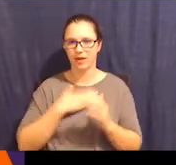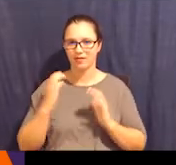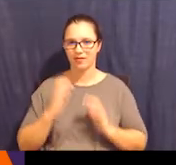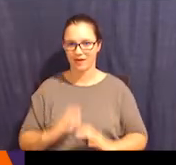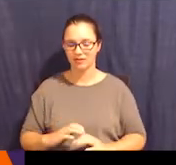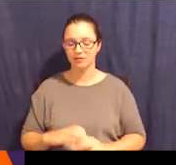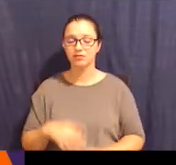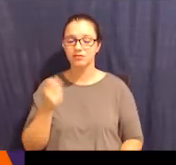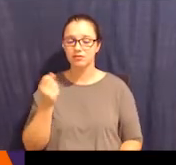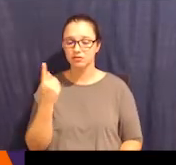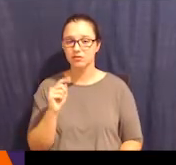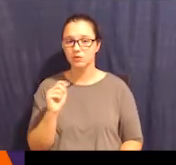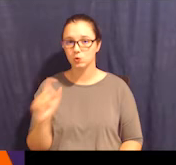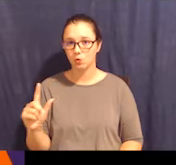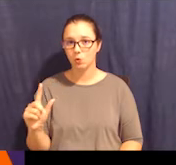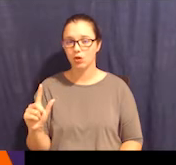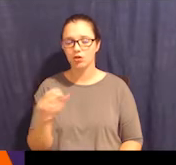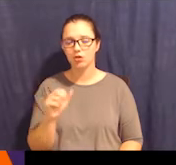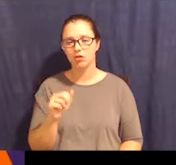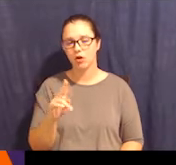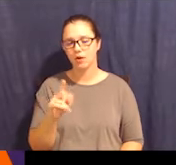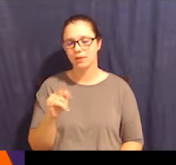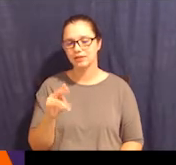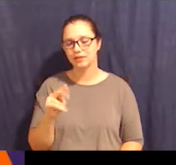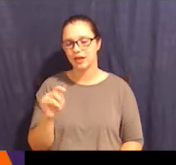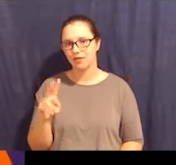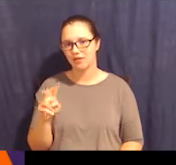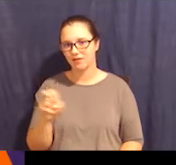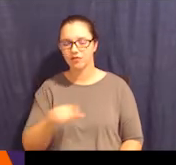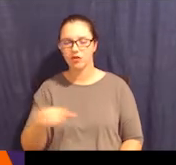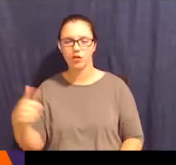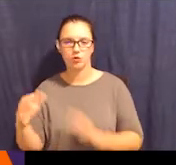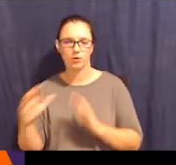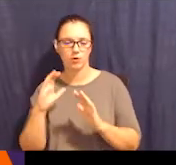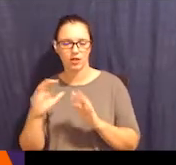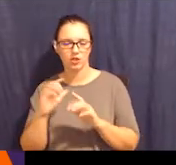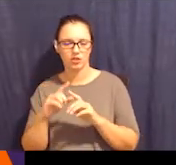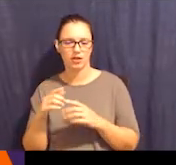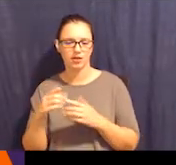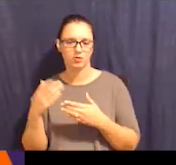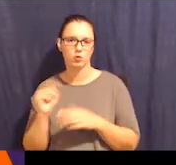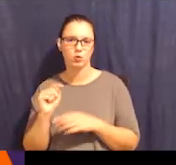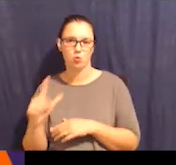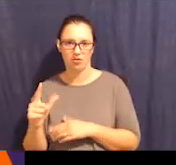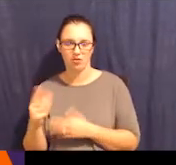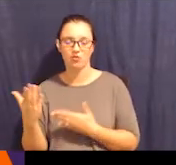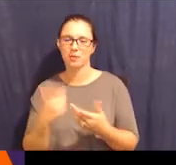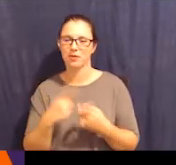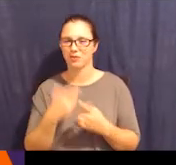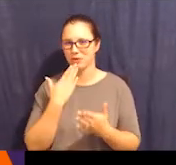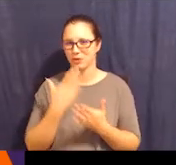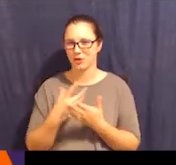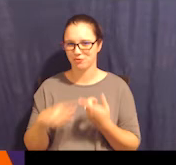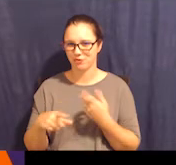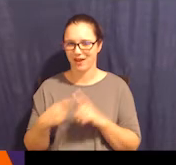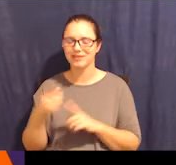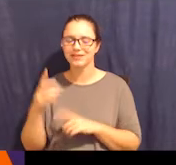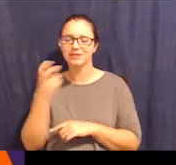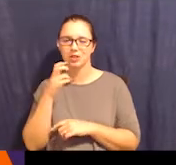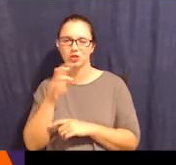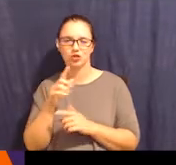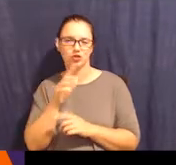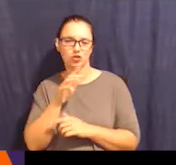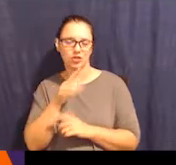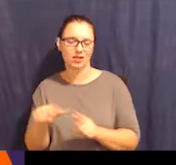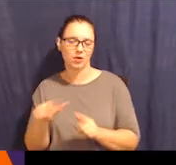communication tools. These are recommended to me by a good friend who's a speech and language pathologist, and I would like to share them with